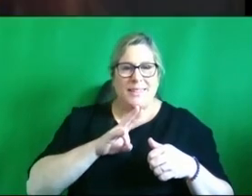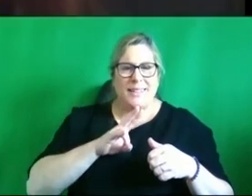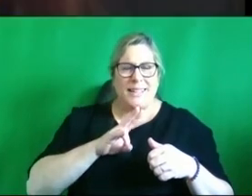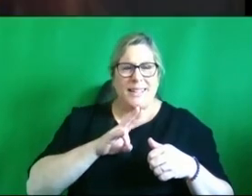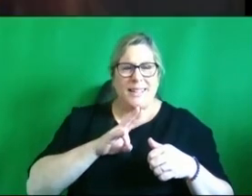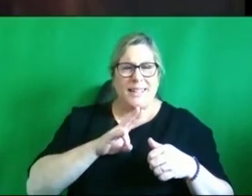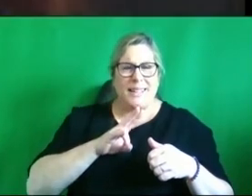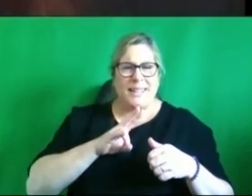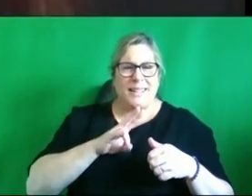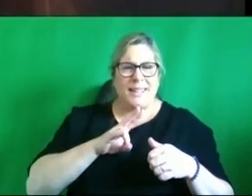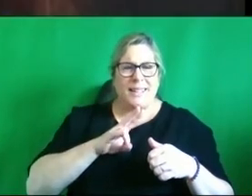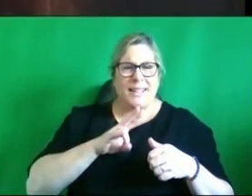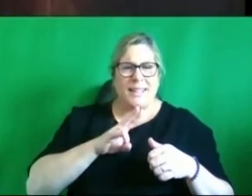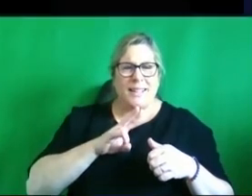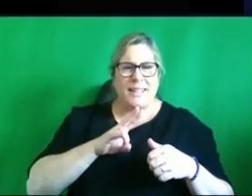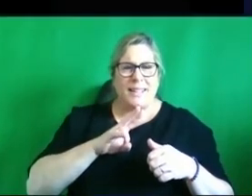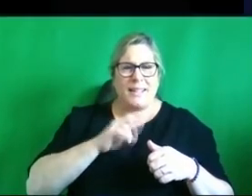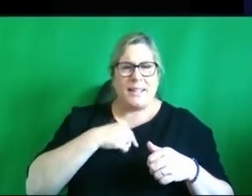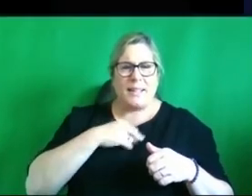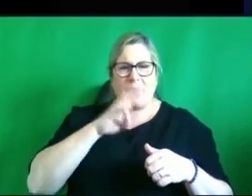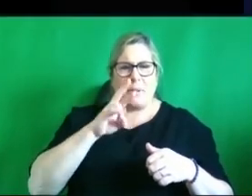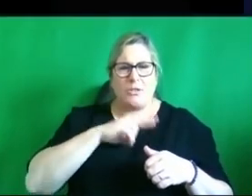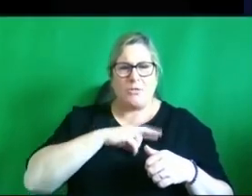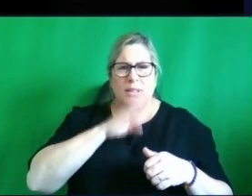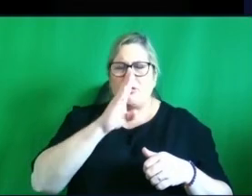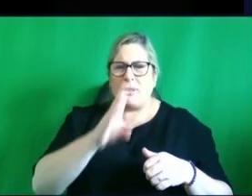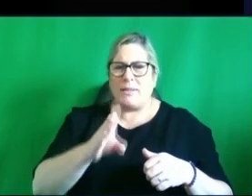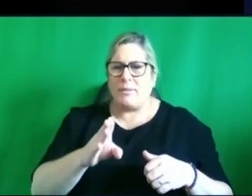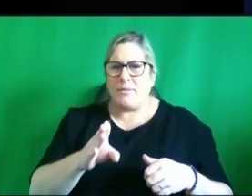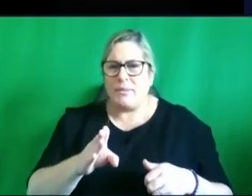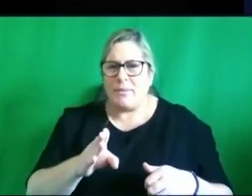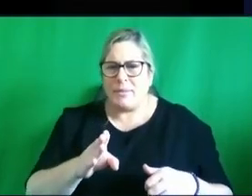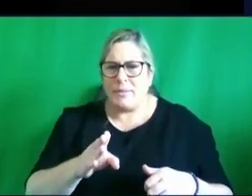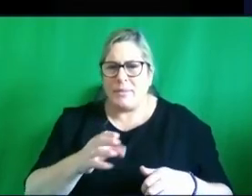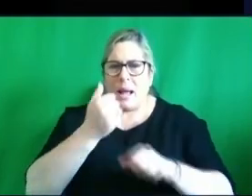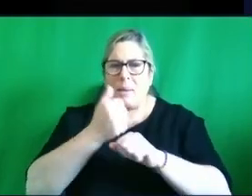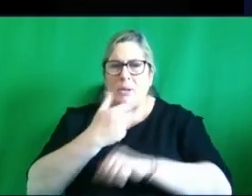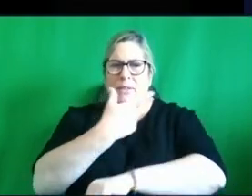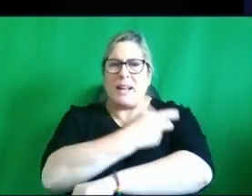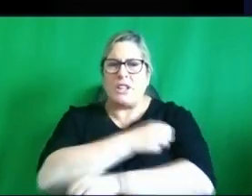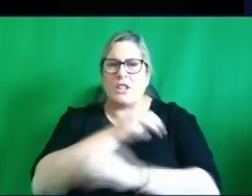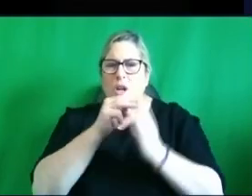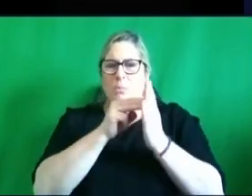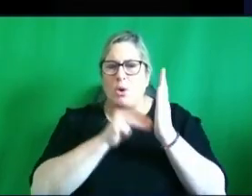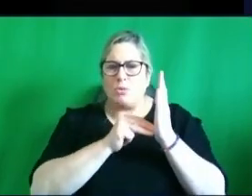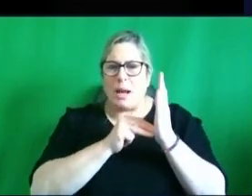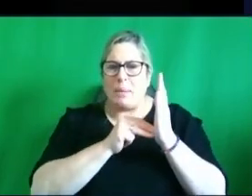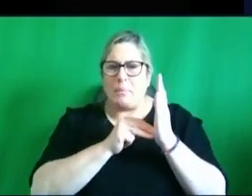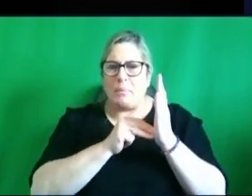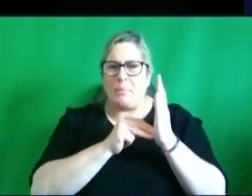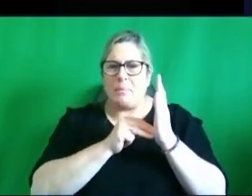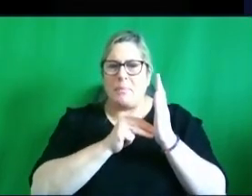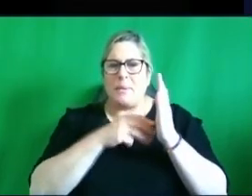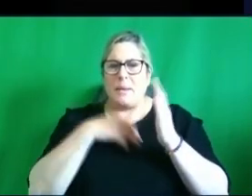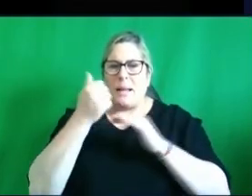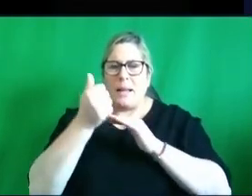opportunity my question is really straightforward in terms of the vaccination program and according to our experience in